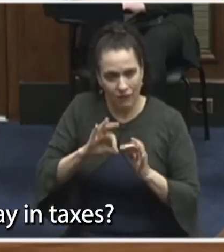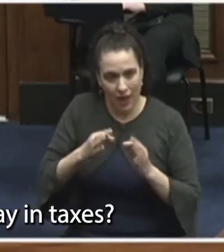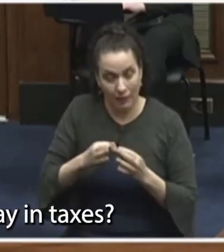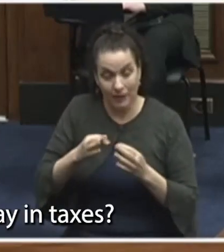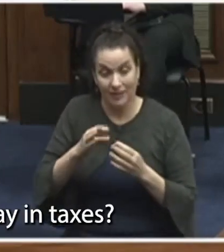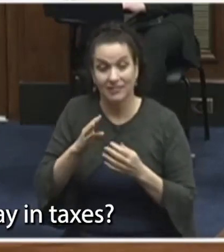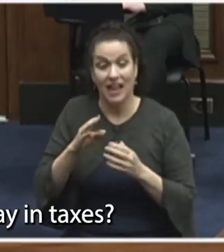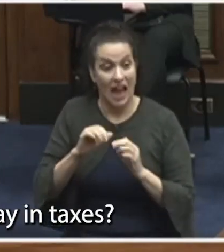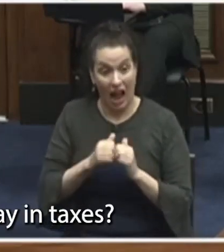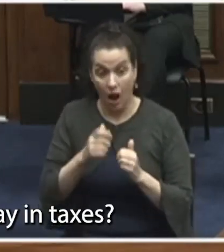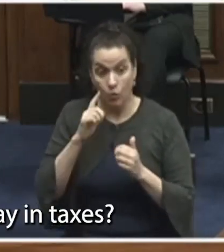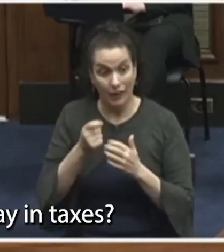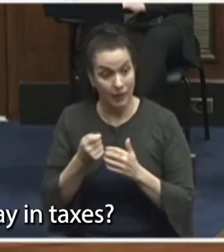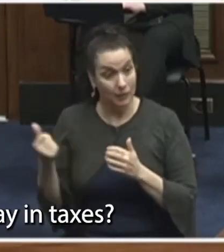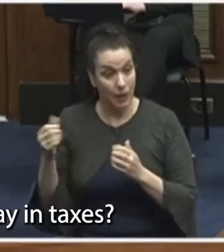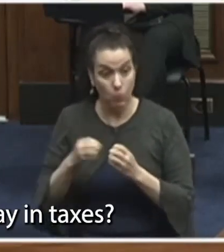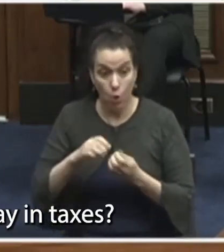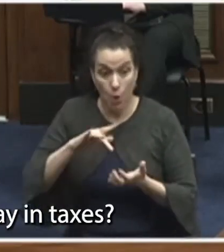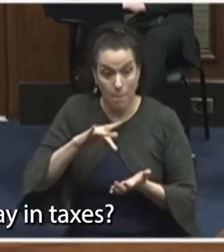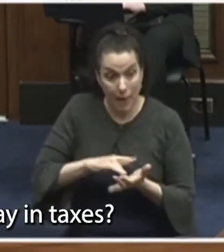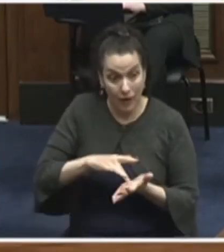expenses than they would pay in taxes?